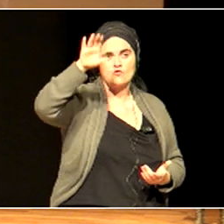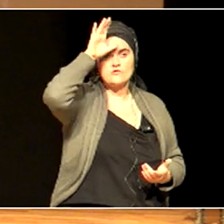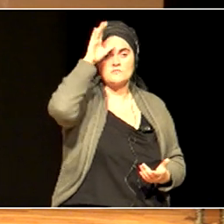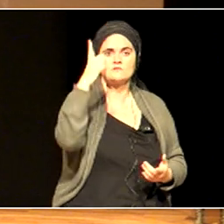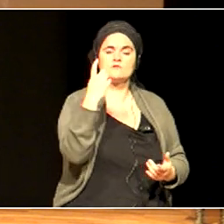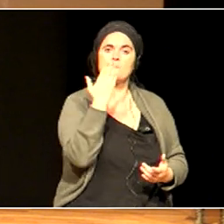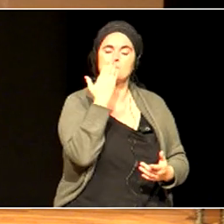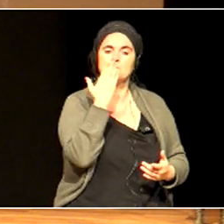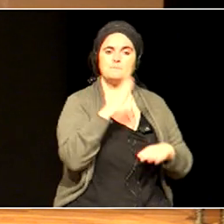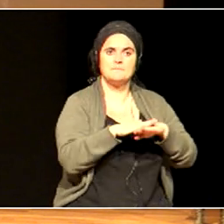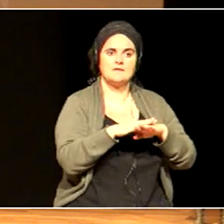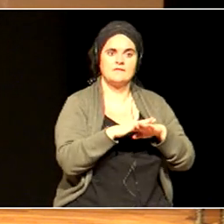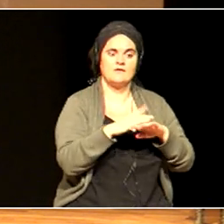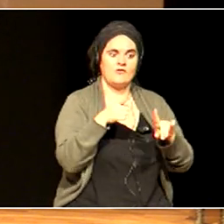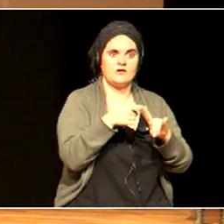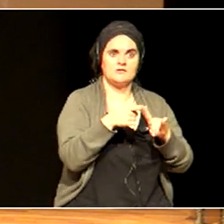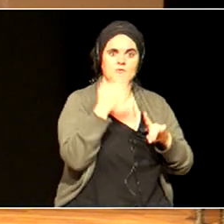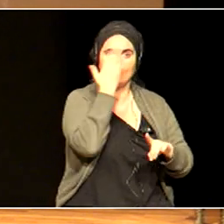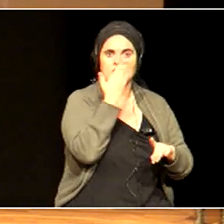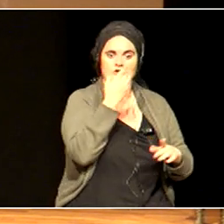And these are my subjects.